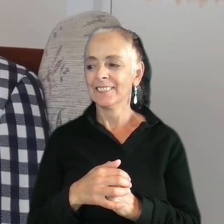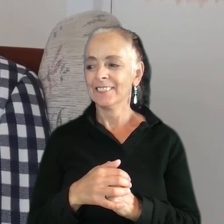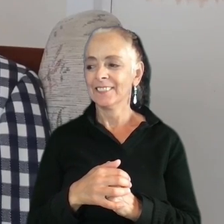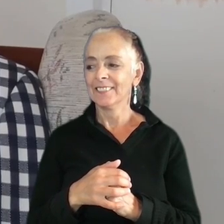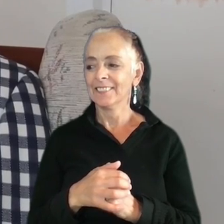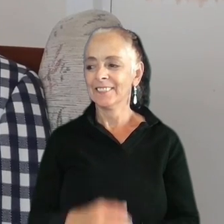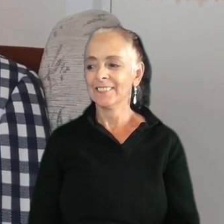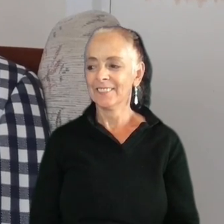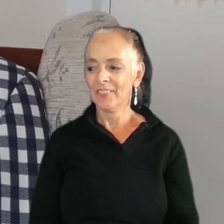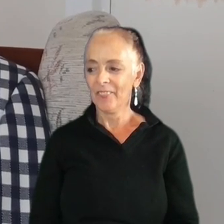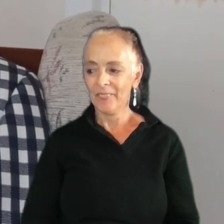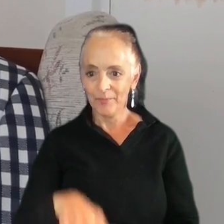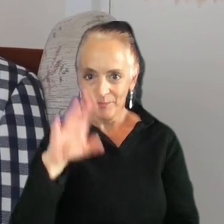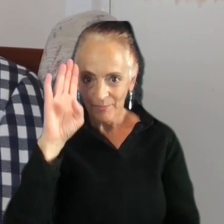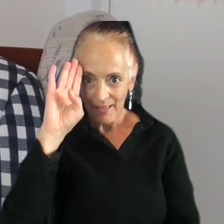Hello.